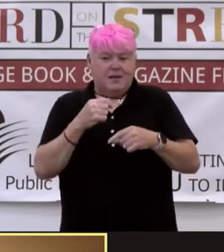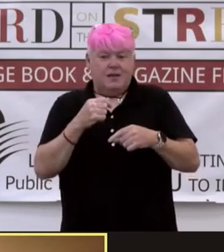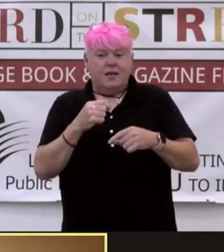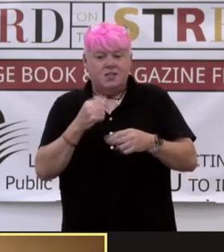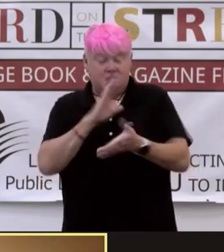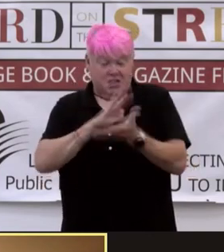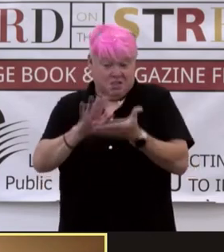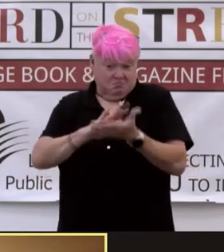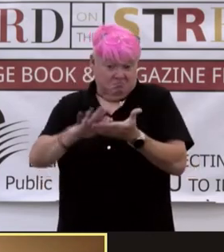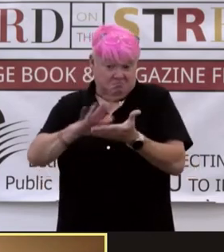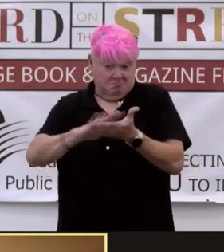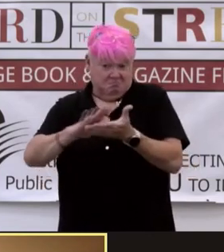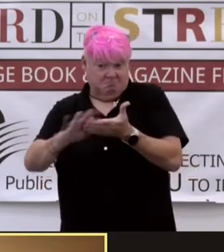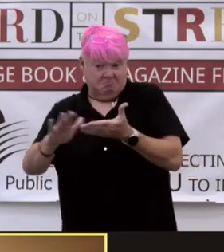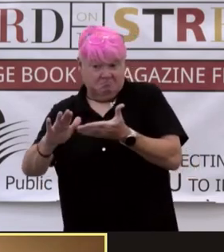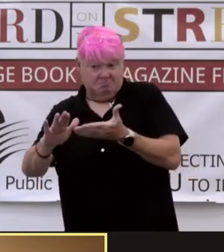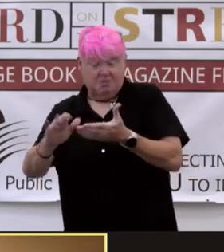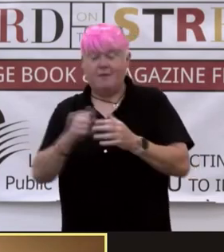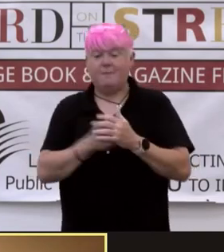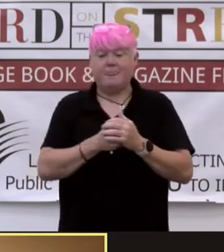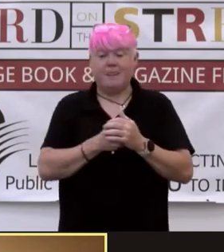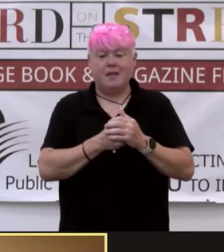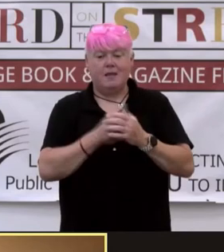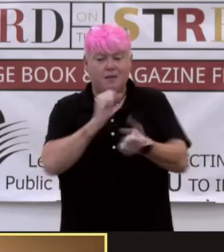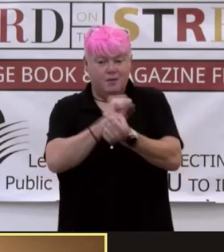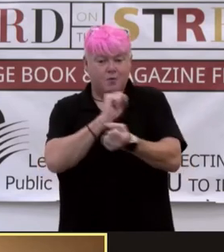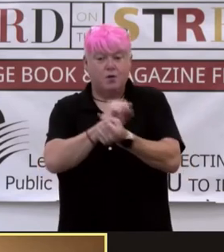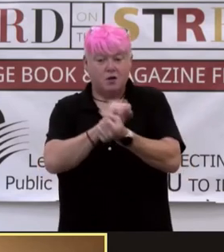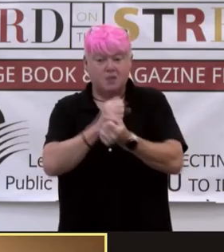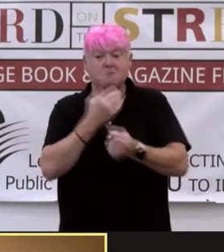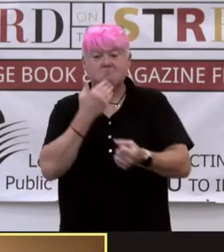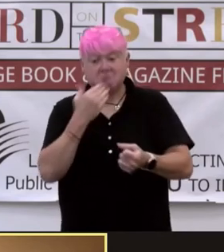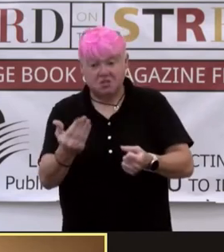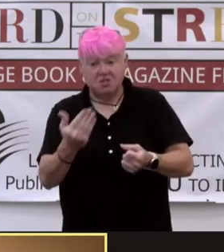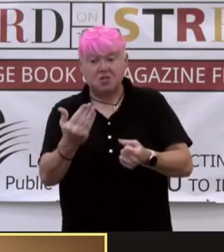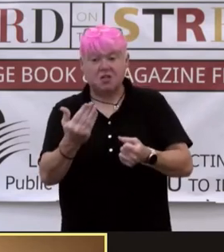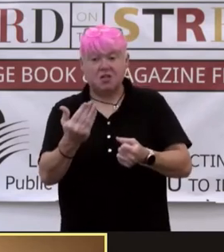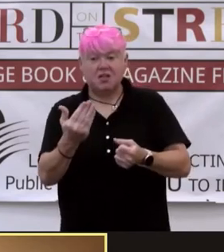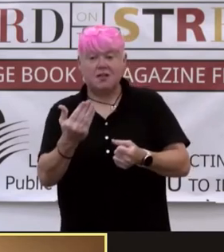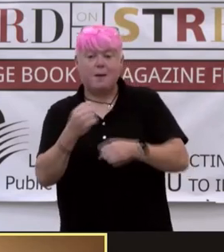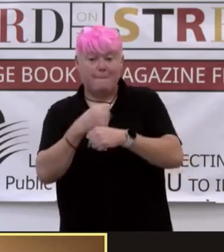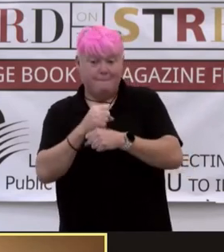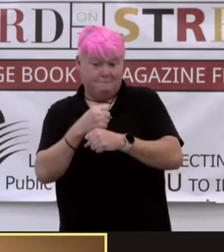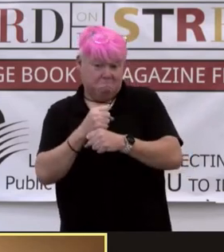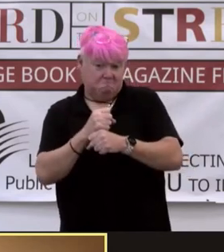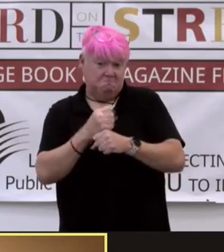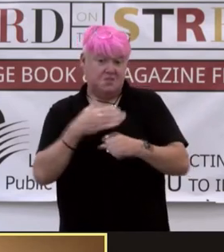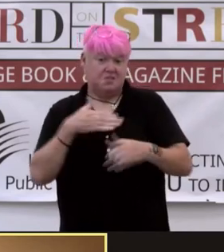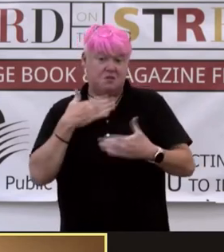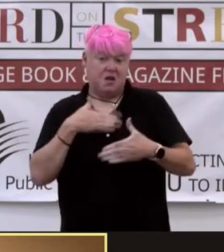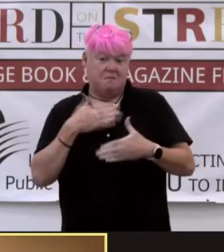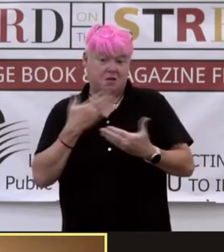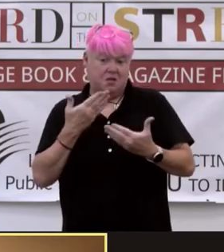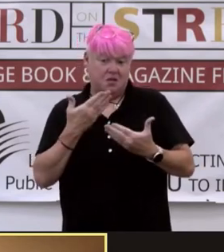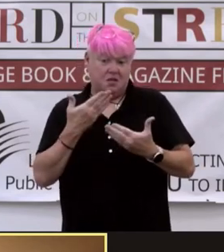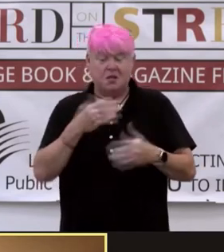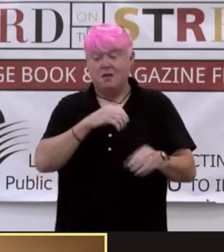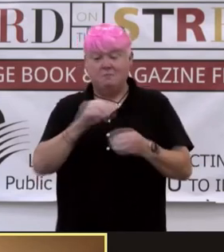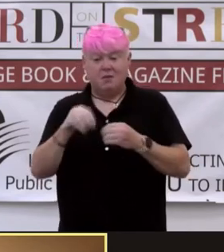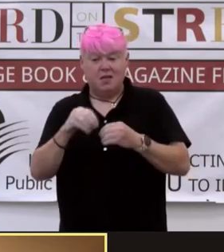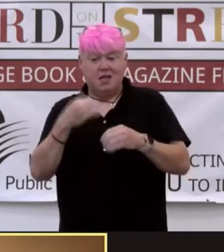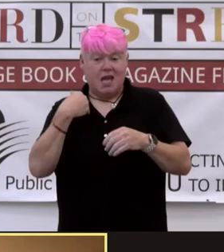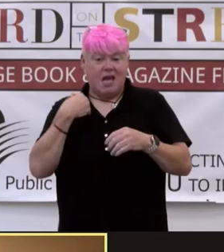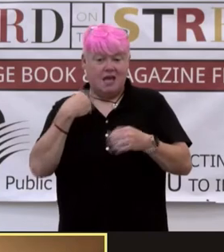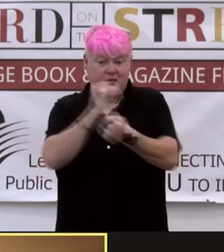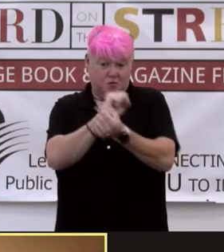rolling her shoulders. The walk is fulfilling. Creating cosmetics makes her happy. Being at the Mahal while doing this walk that